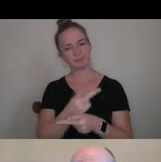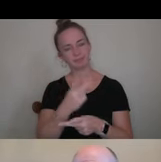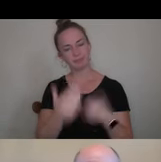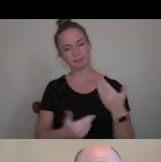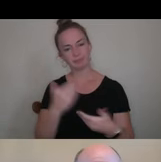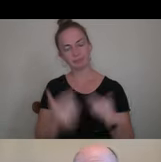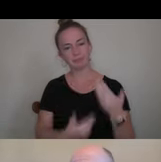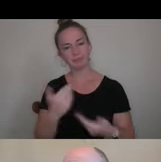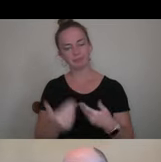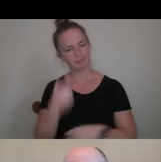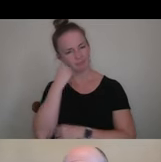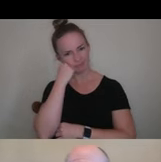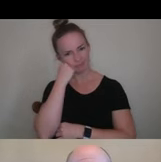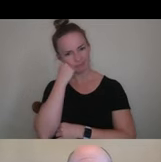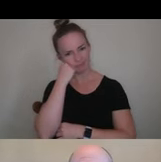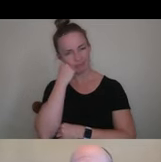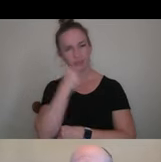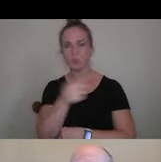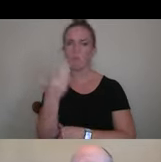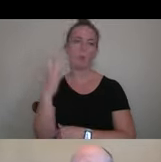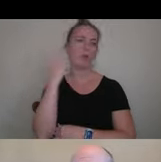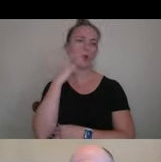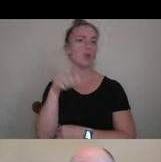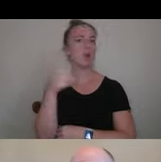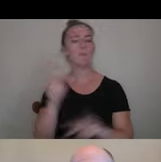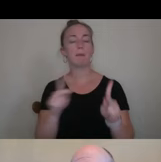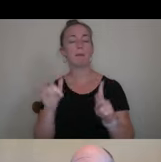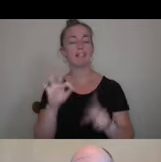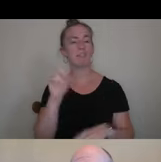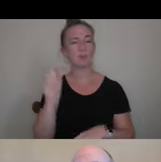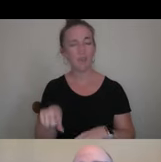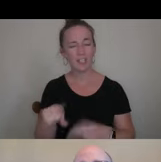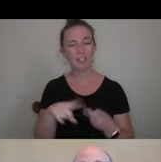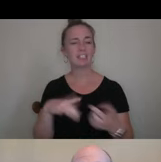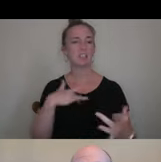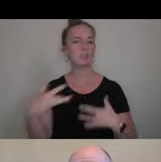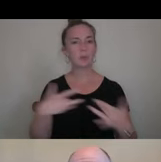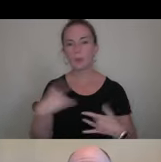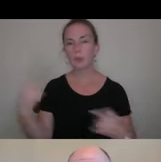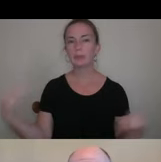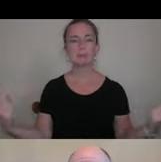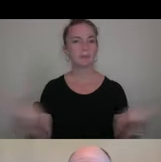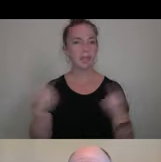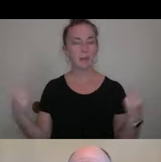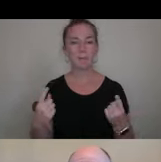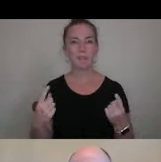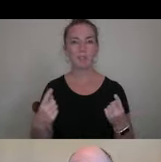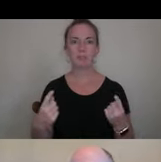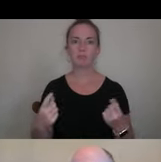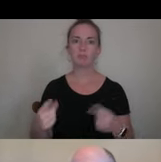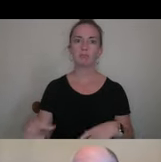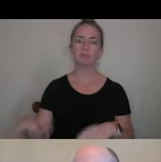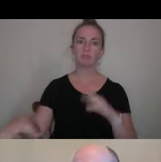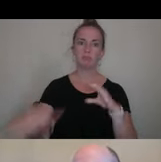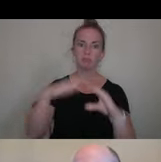I want to reiterate what you've heard from other folks. If you have questions or concerns, please let us know, uh,